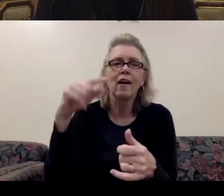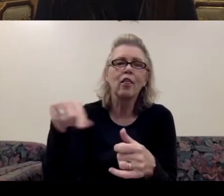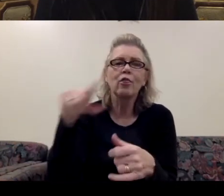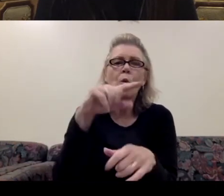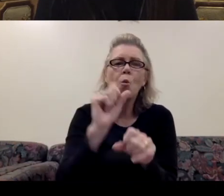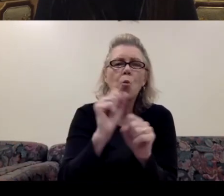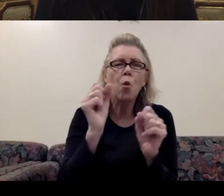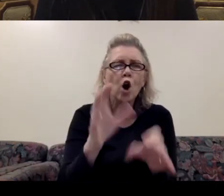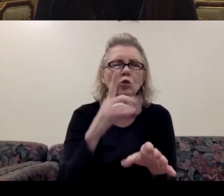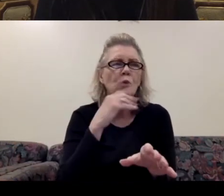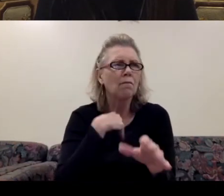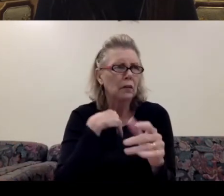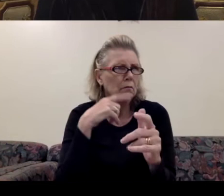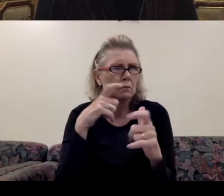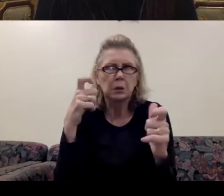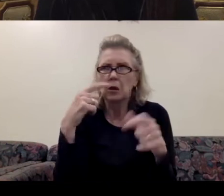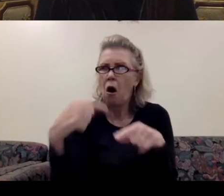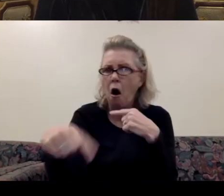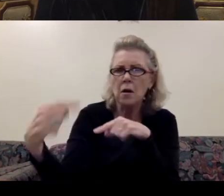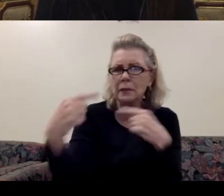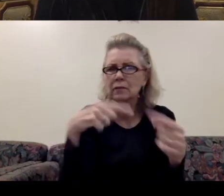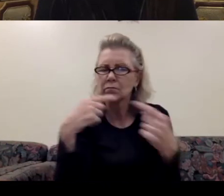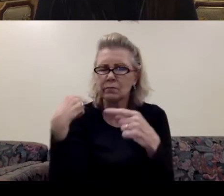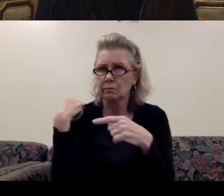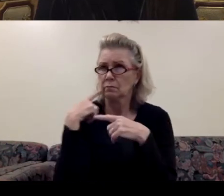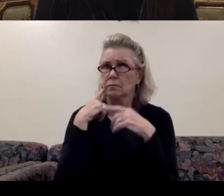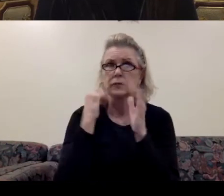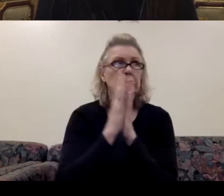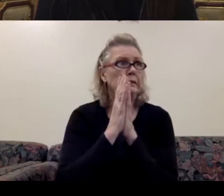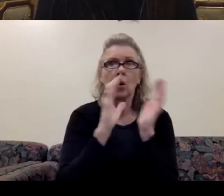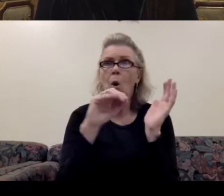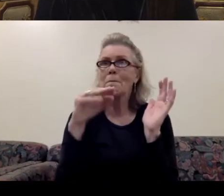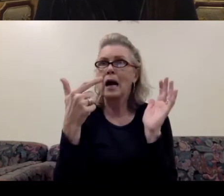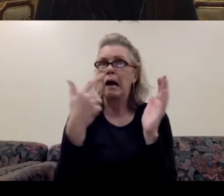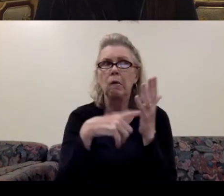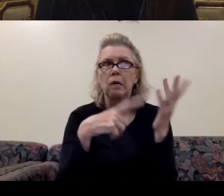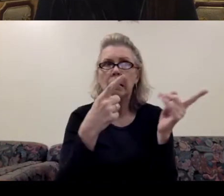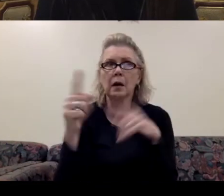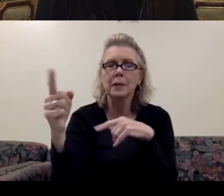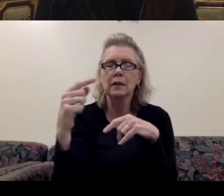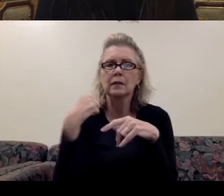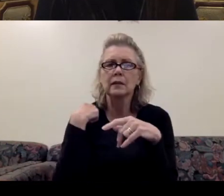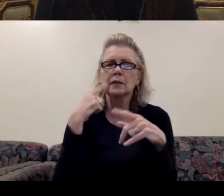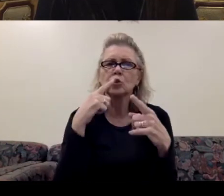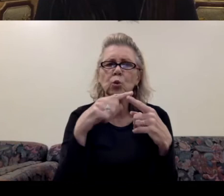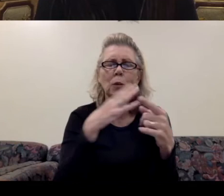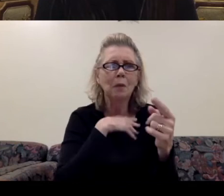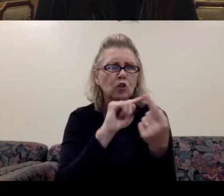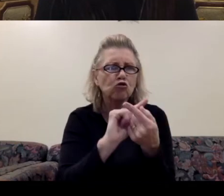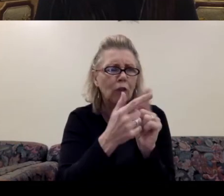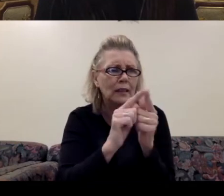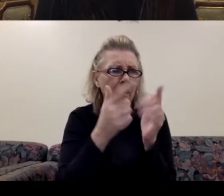sort of having a big argument and I thought, oh my God, what is happening? So I said to my translator,